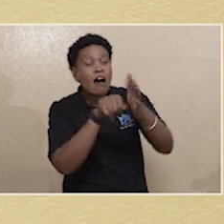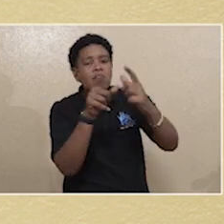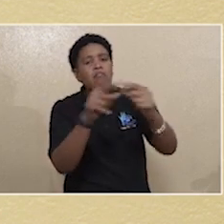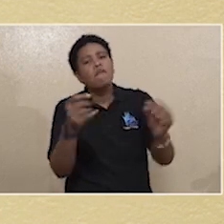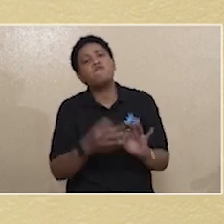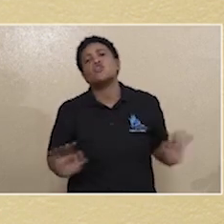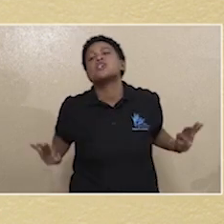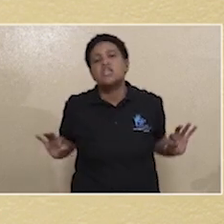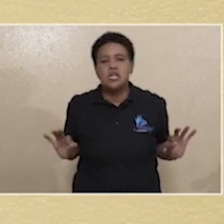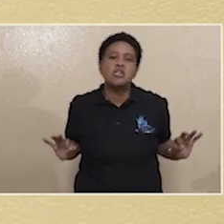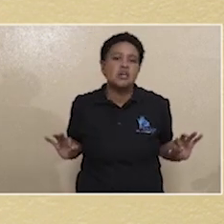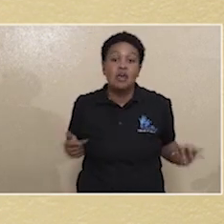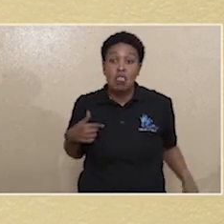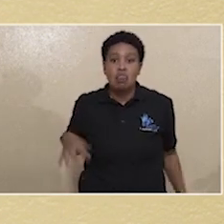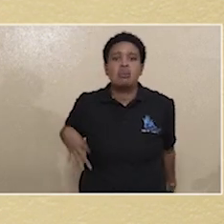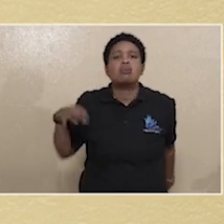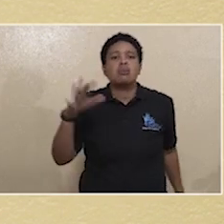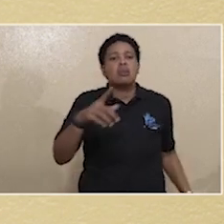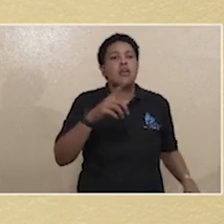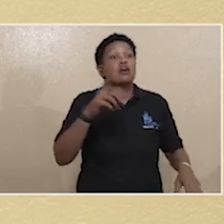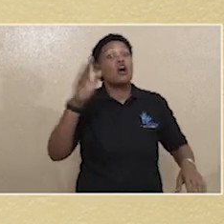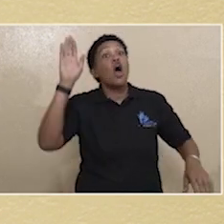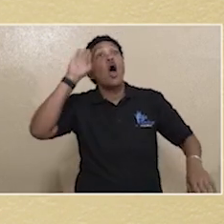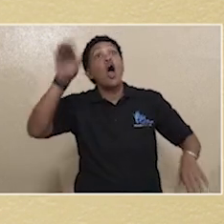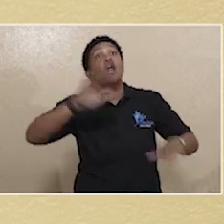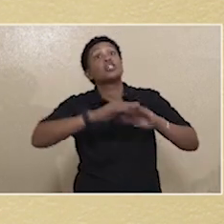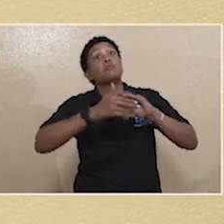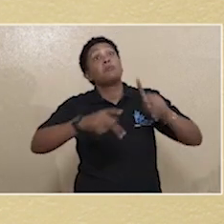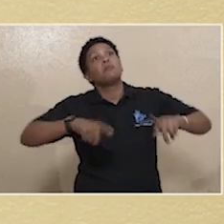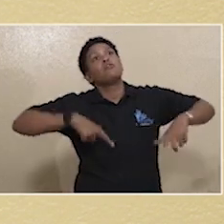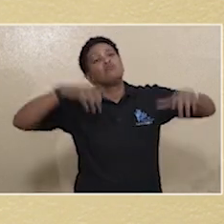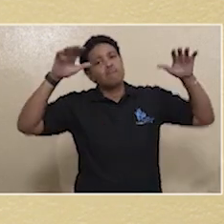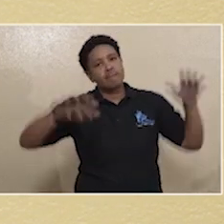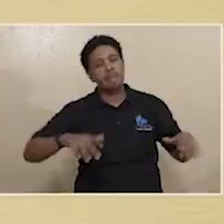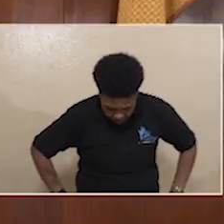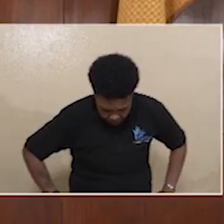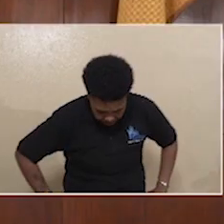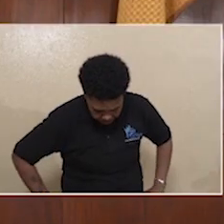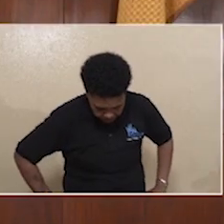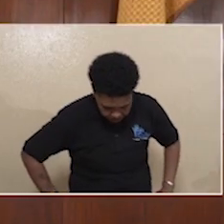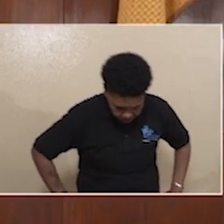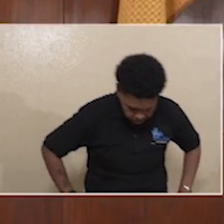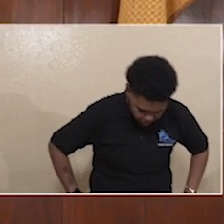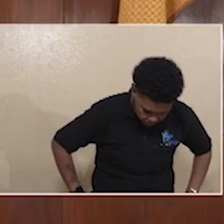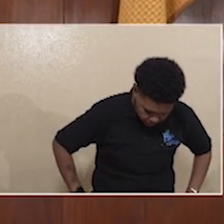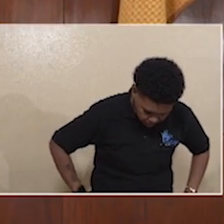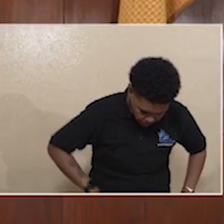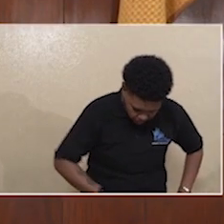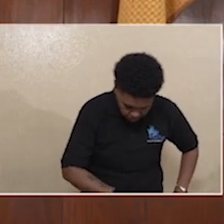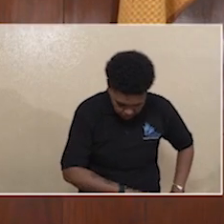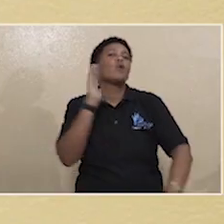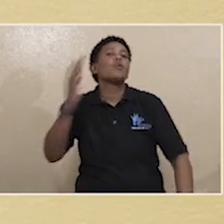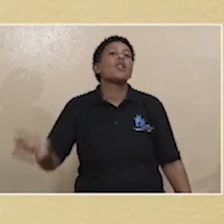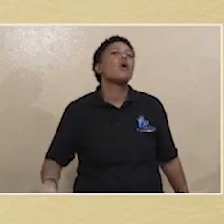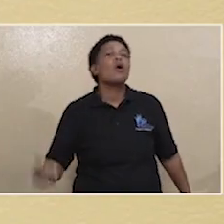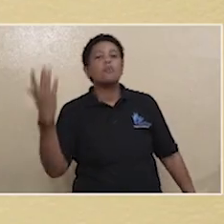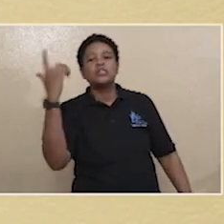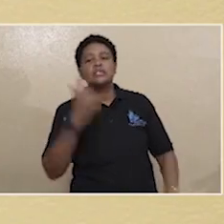and also persons ordinarily resident in Jamaica who are enrolled in the system. So in terms of